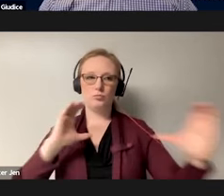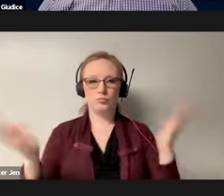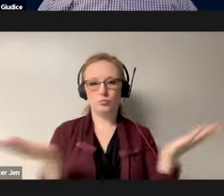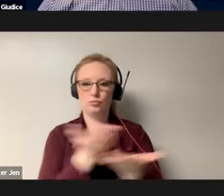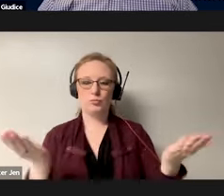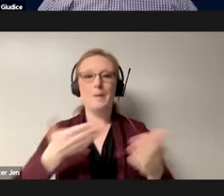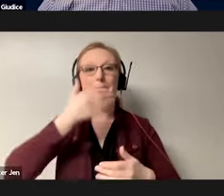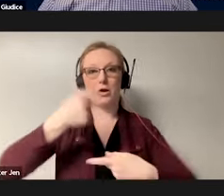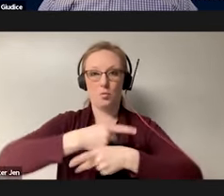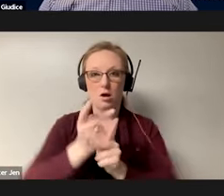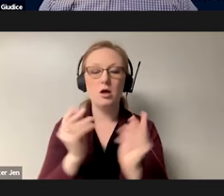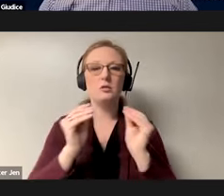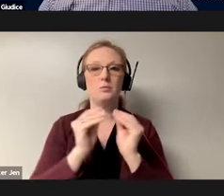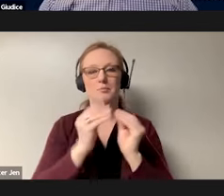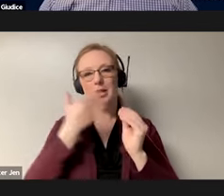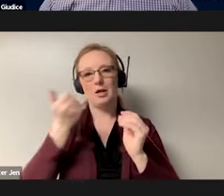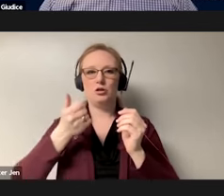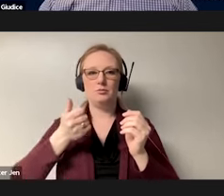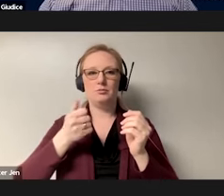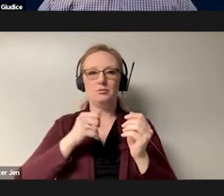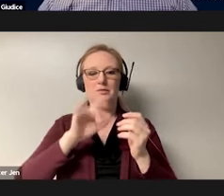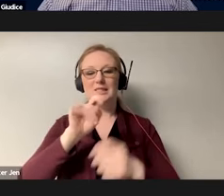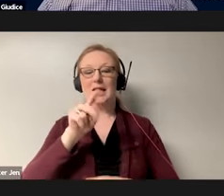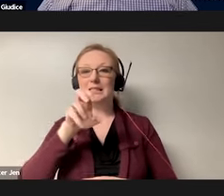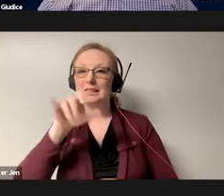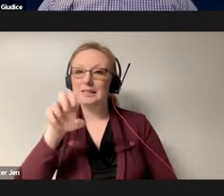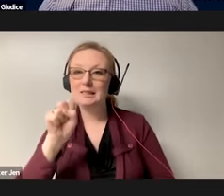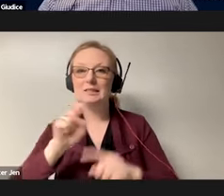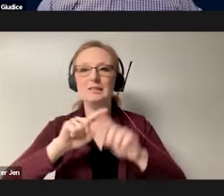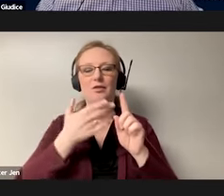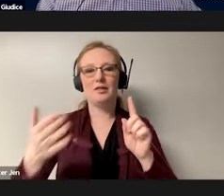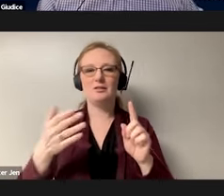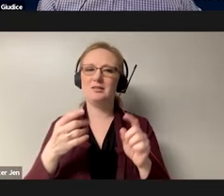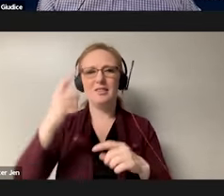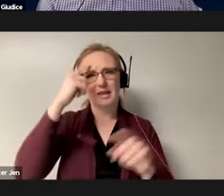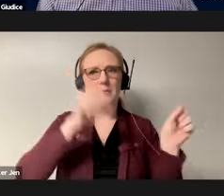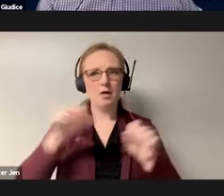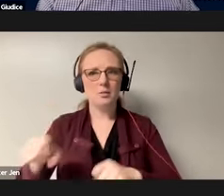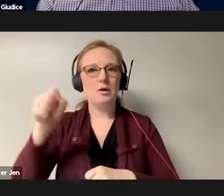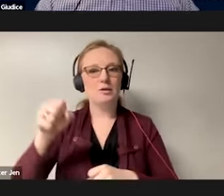techniques for supporting inclusive visualization of the future. And I think that this is absolutely possible.